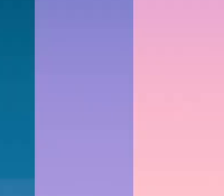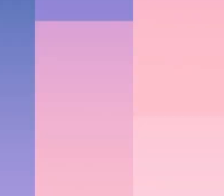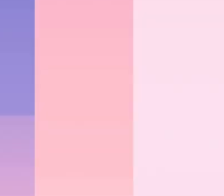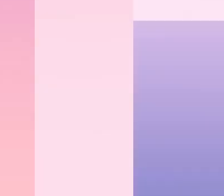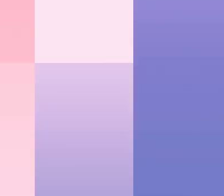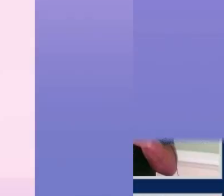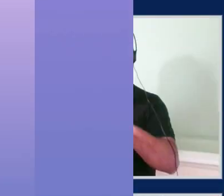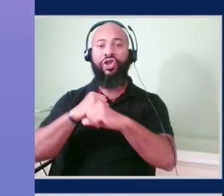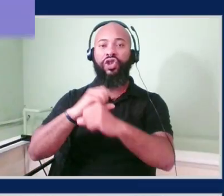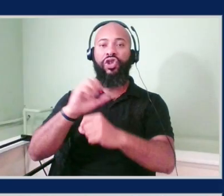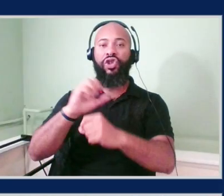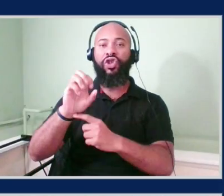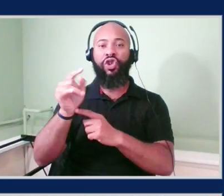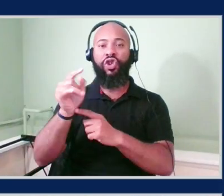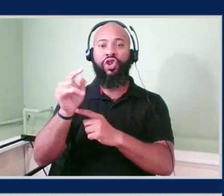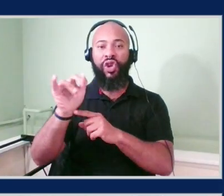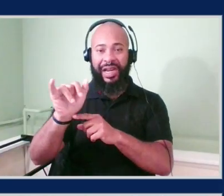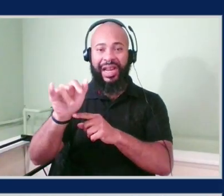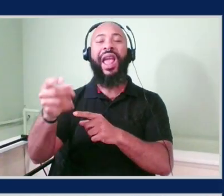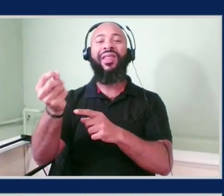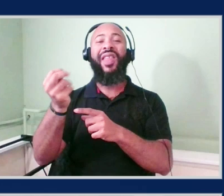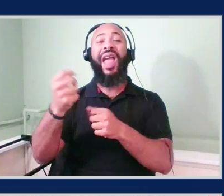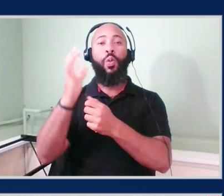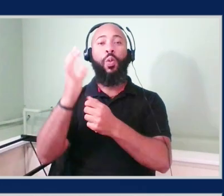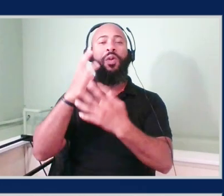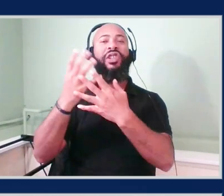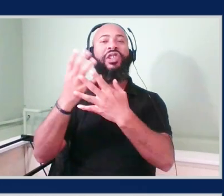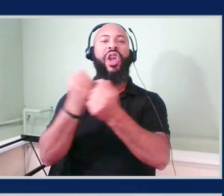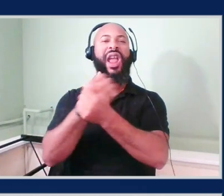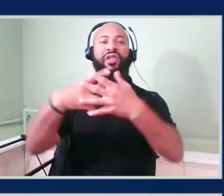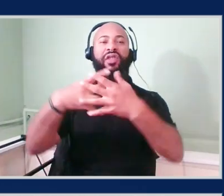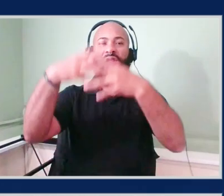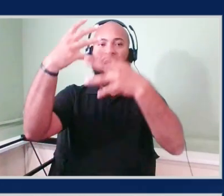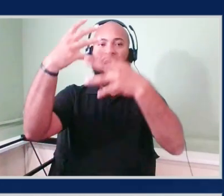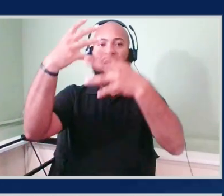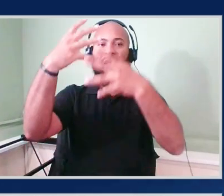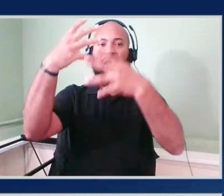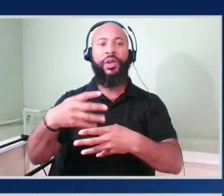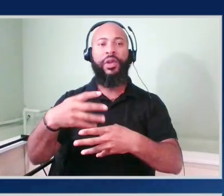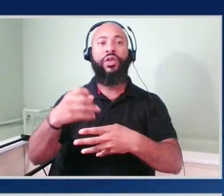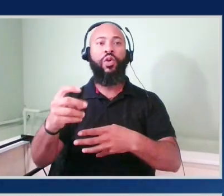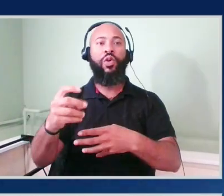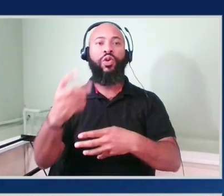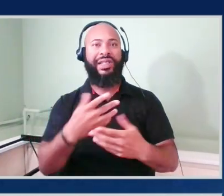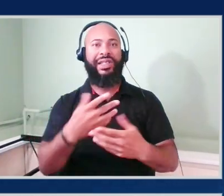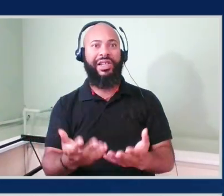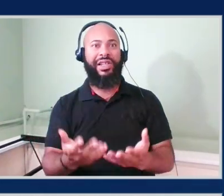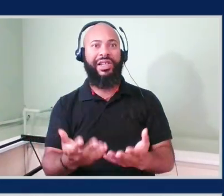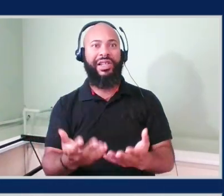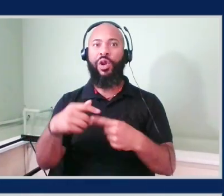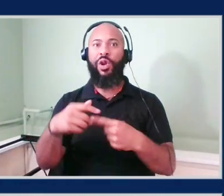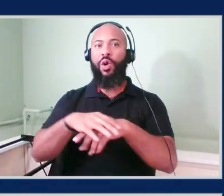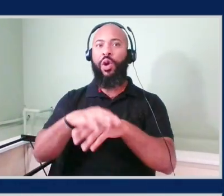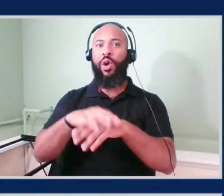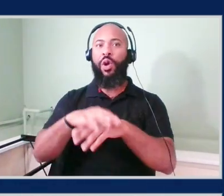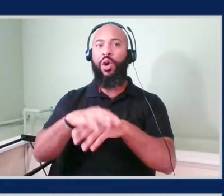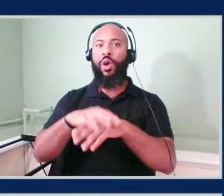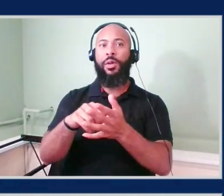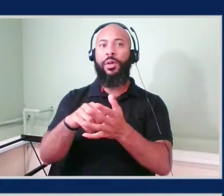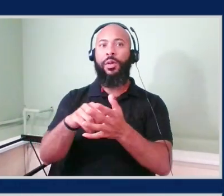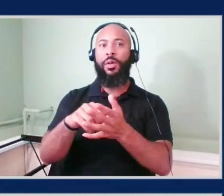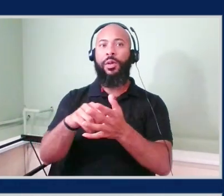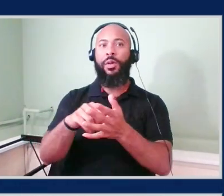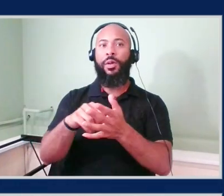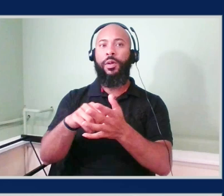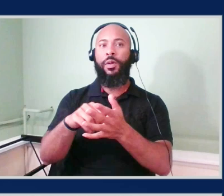down anything security related. So what we can see here is when you are on the page, it looks like it's up on the screen now, you're going to see AWS Training